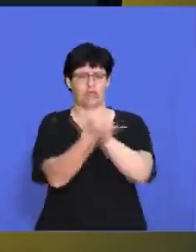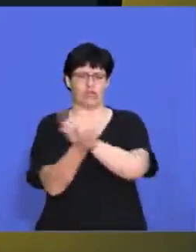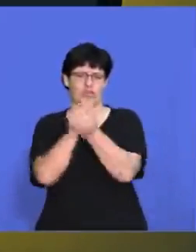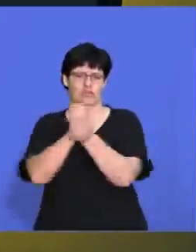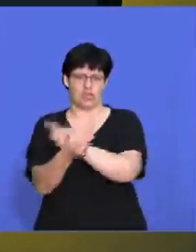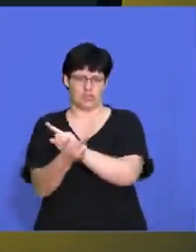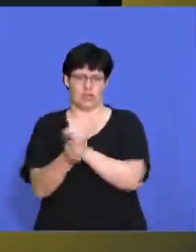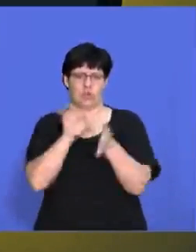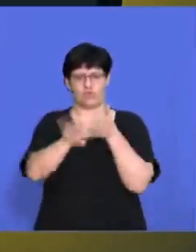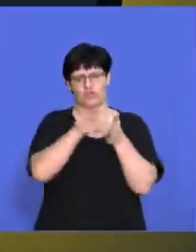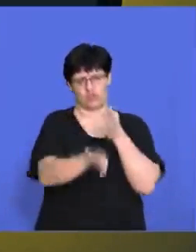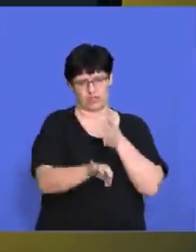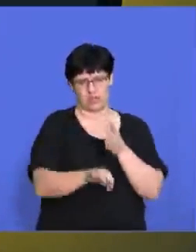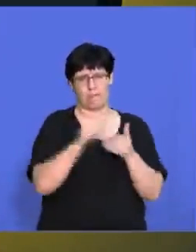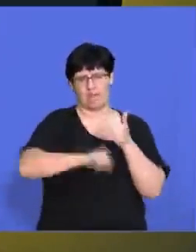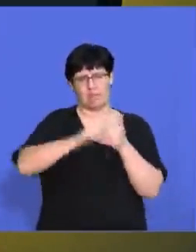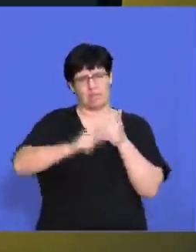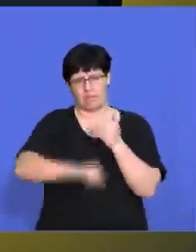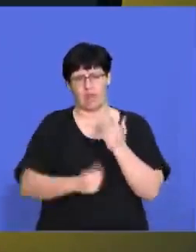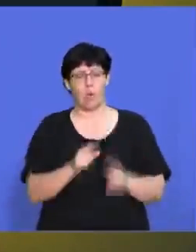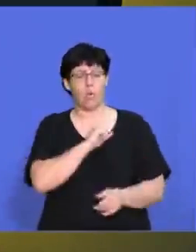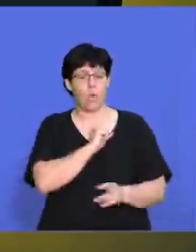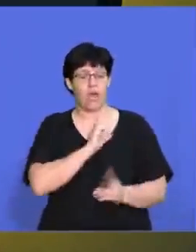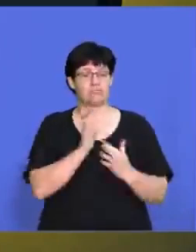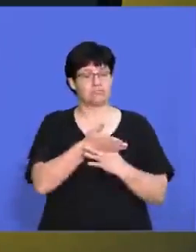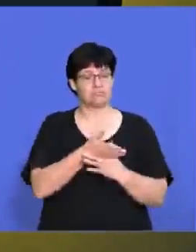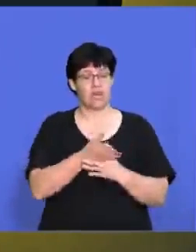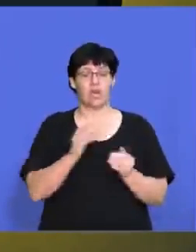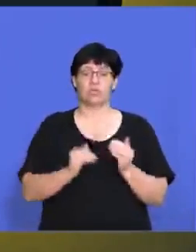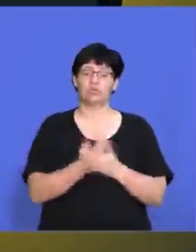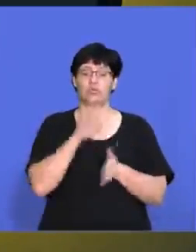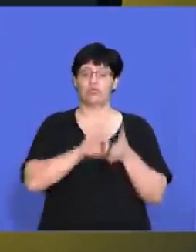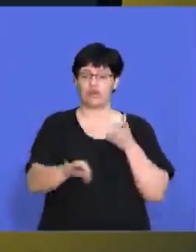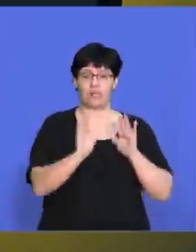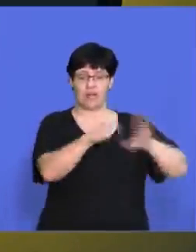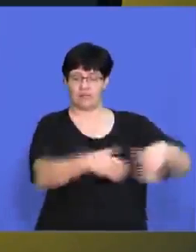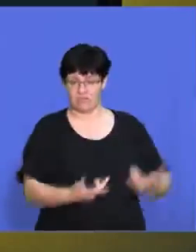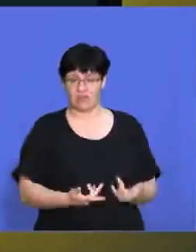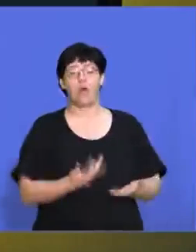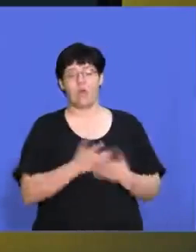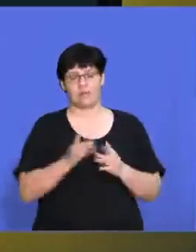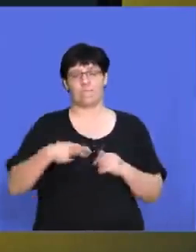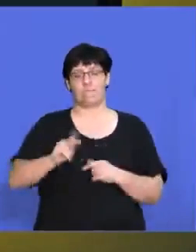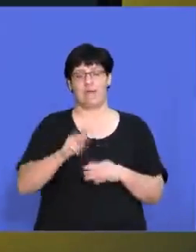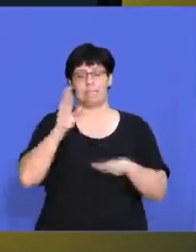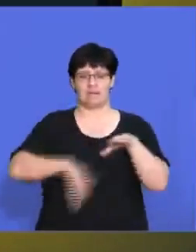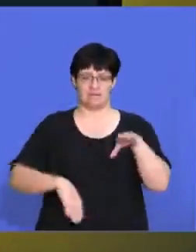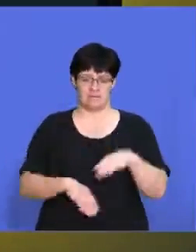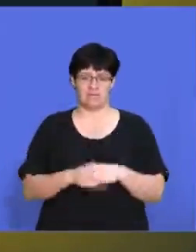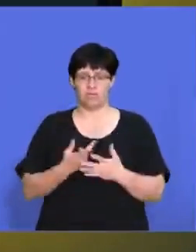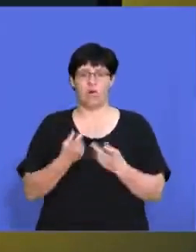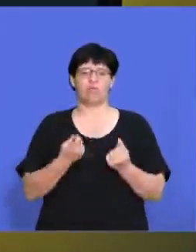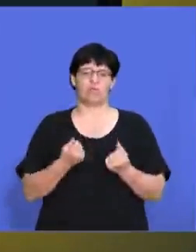contracts every single month, because every time I enter a new contract and I leave it, I'm going to have to pay some penalties. So it's going to cost me